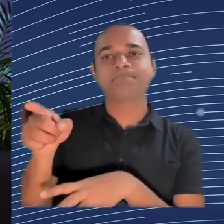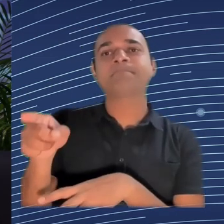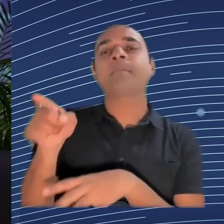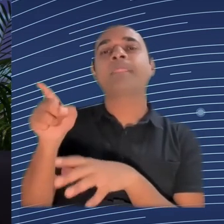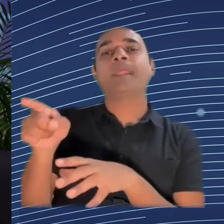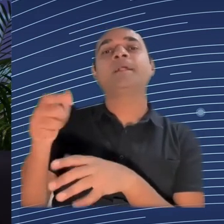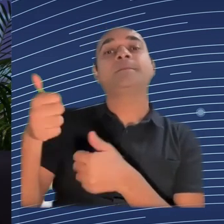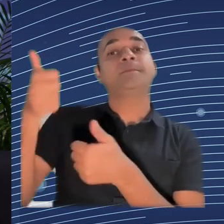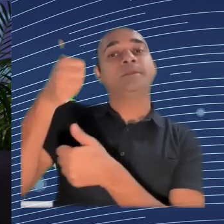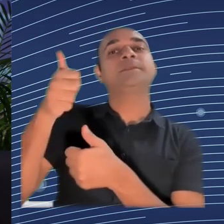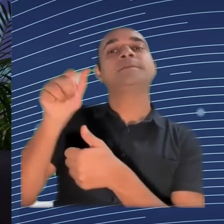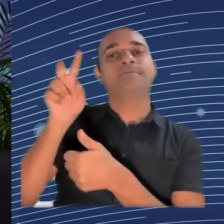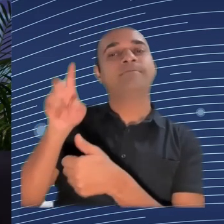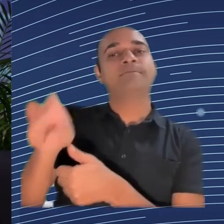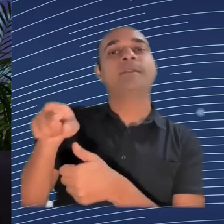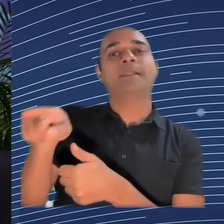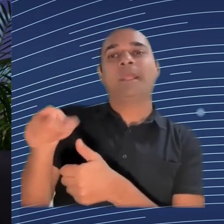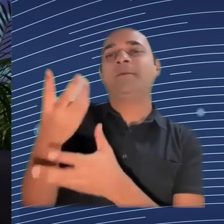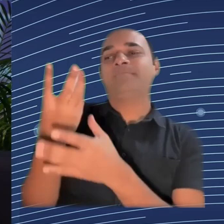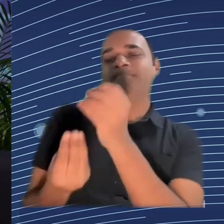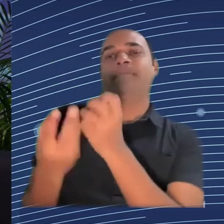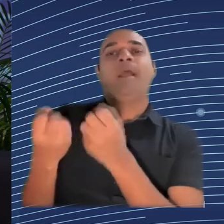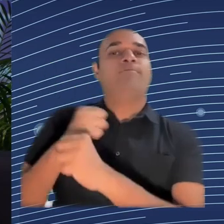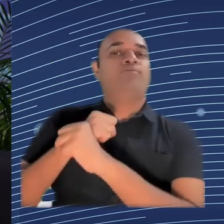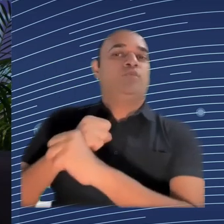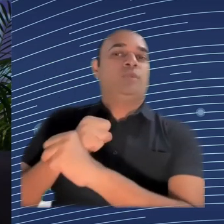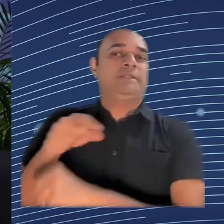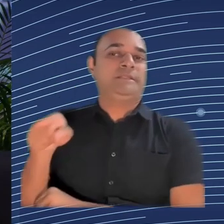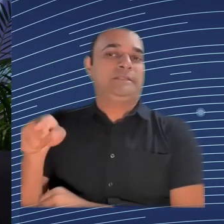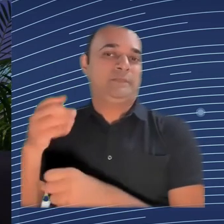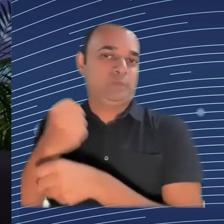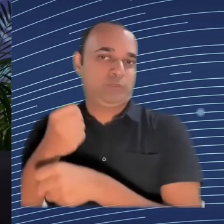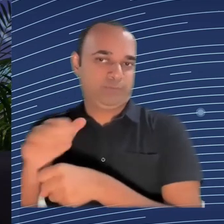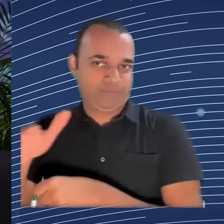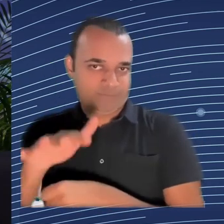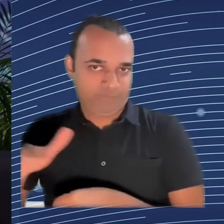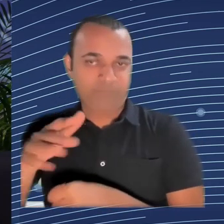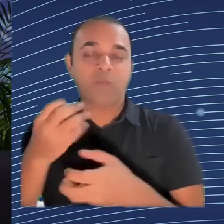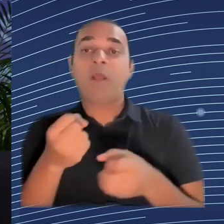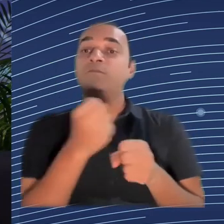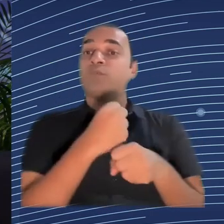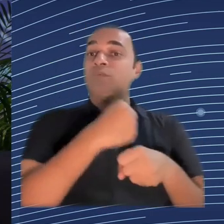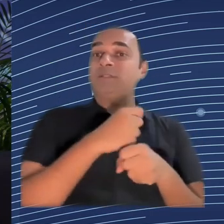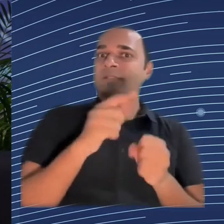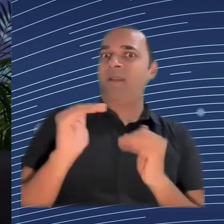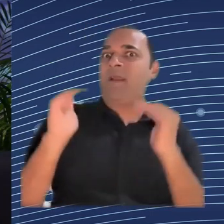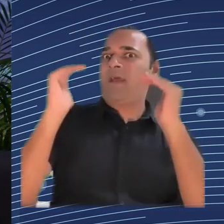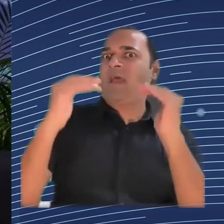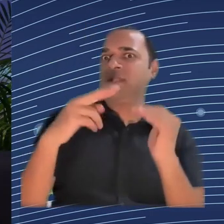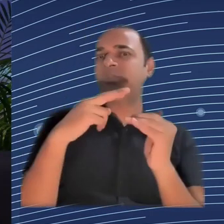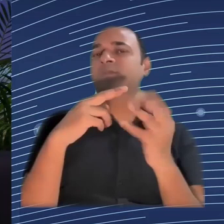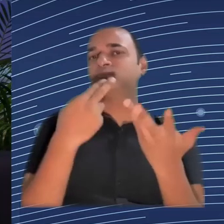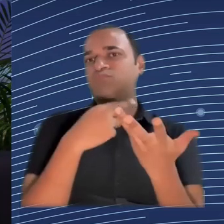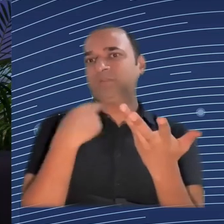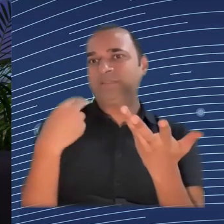says, if there is a risk and you cannot protect, you have to apply the precautionary principle. And while you apply the precautionary